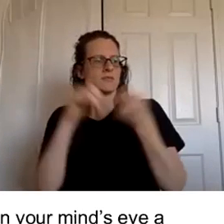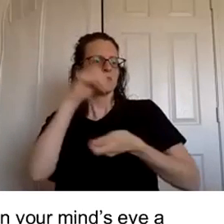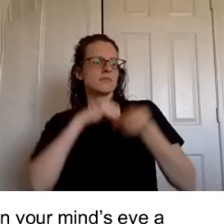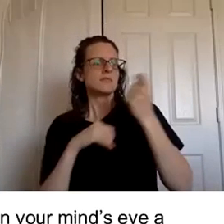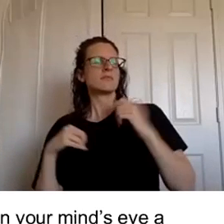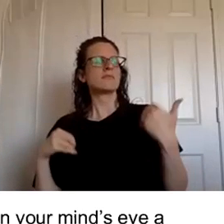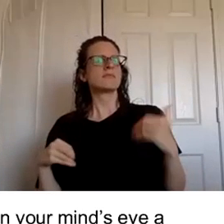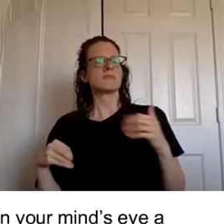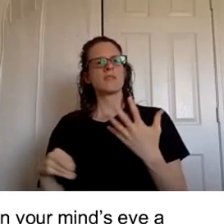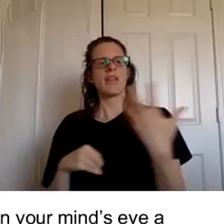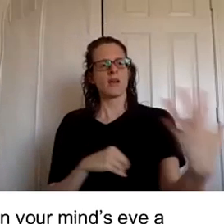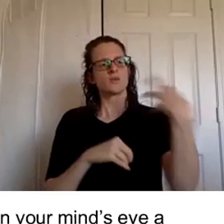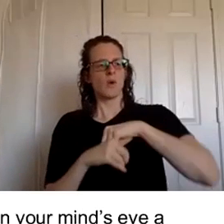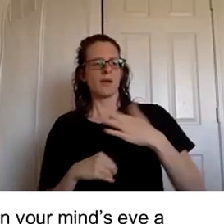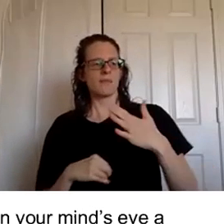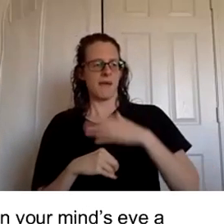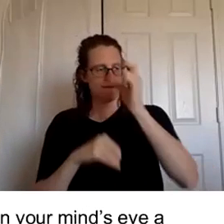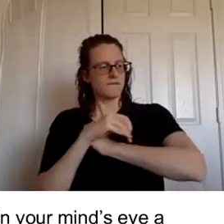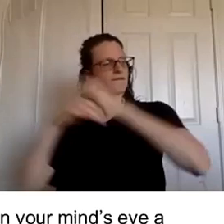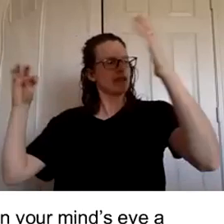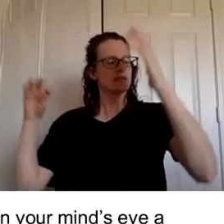do you dream or think of the future